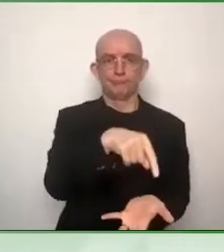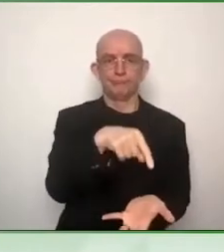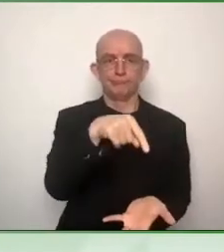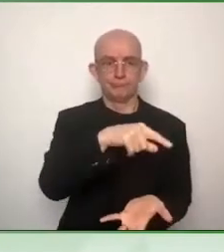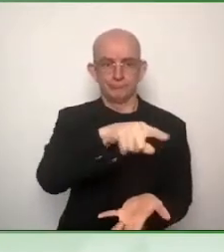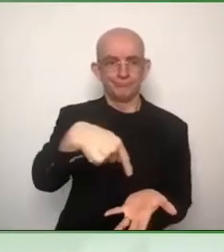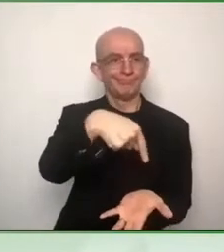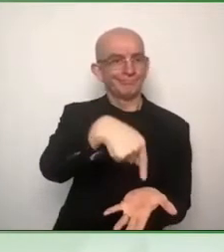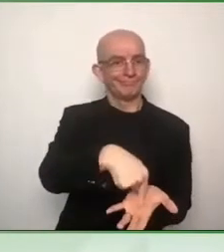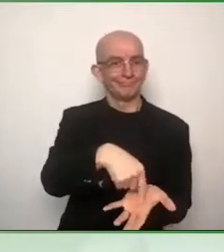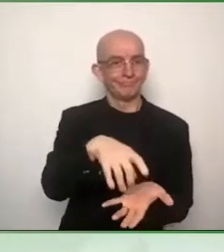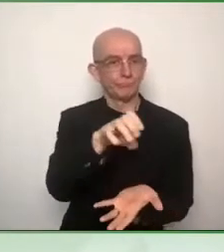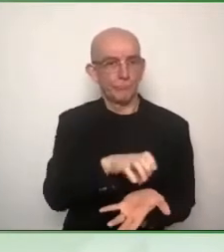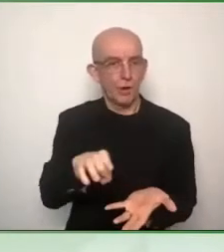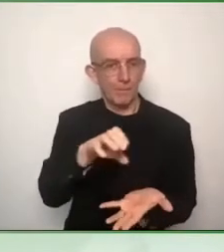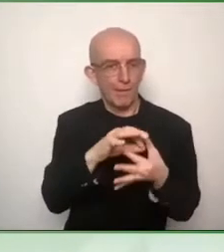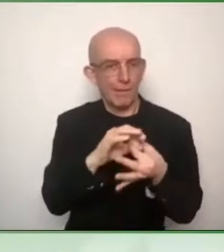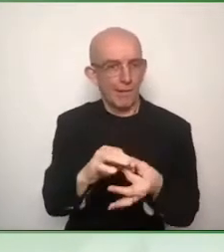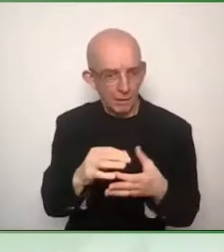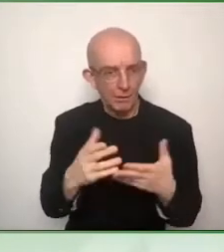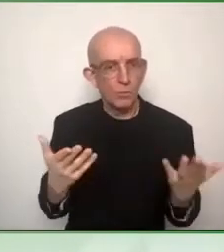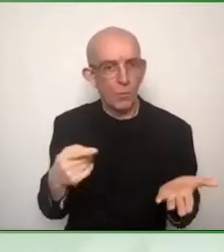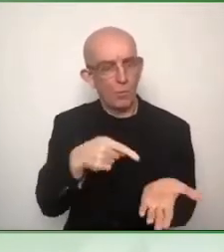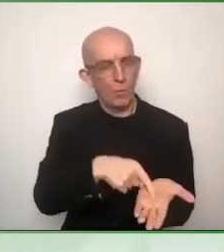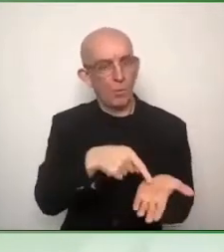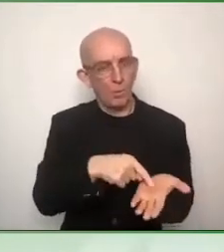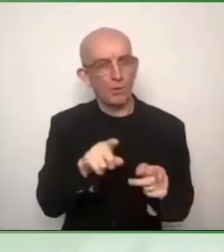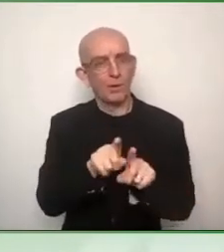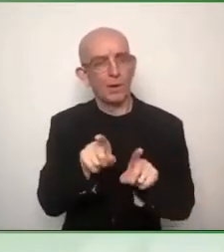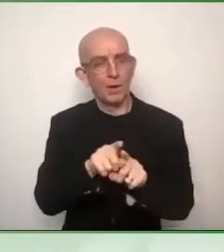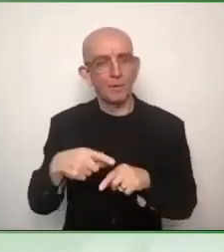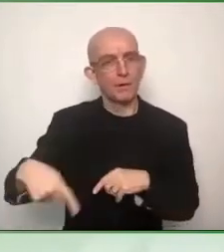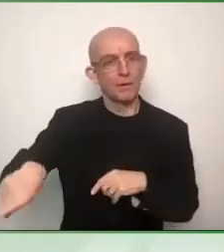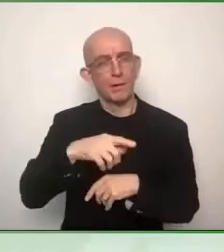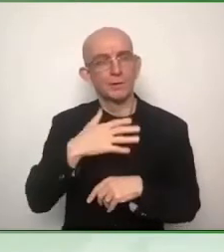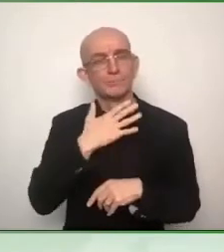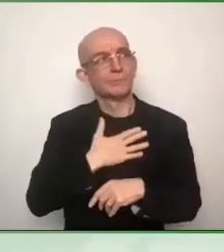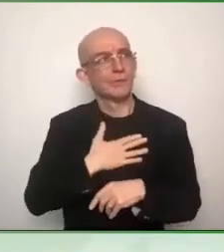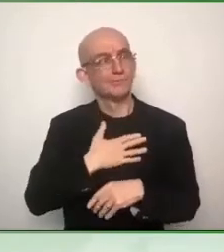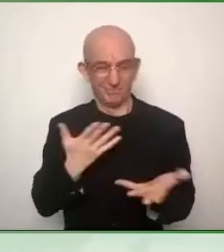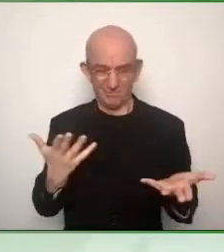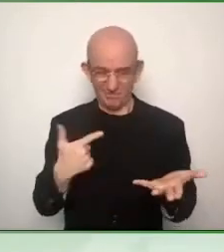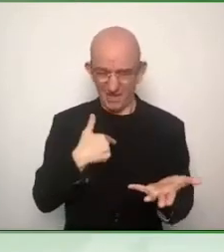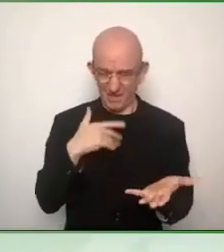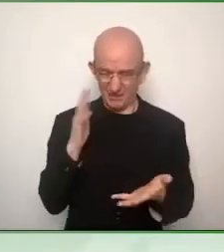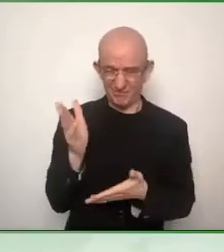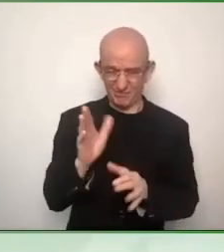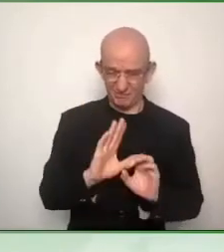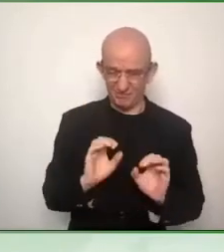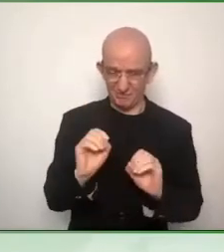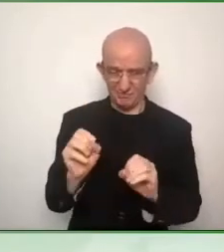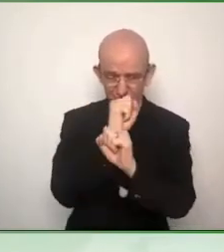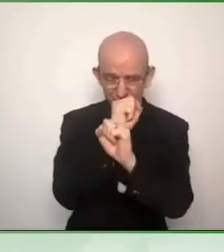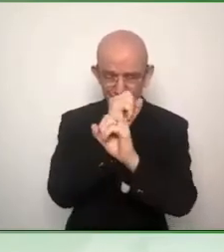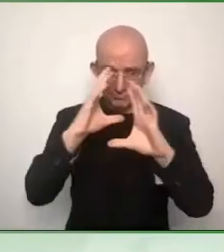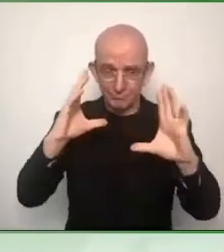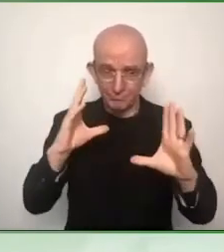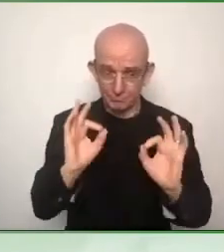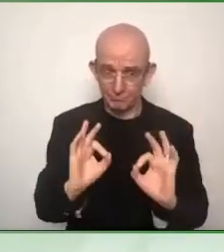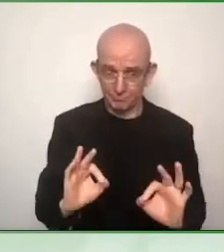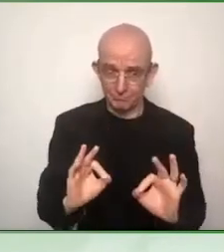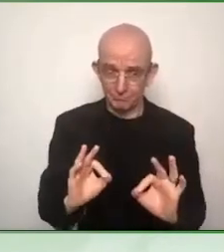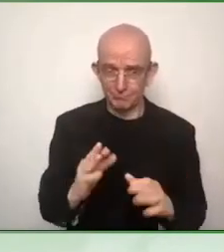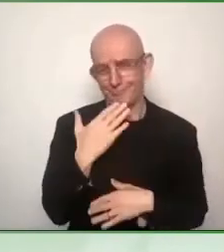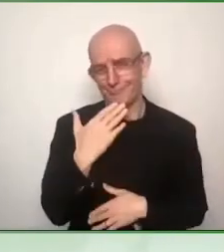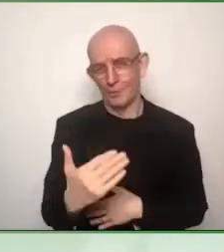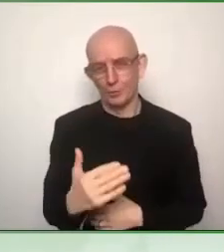the Accessibility Act. Thank you. Thank you. I would like to drill down a little before bringing in Shadi in